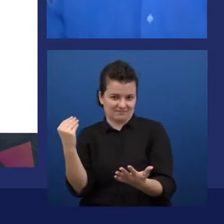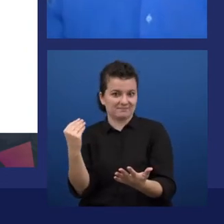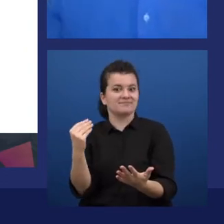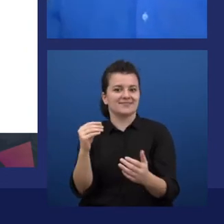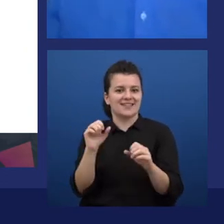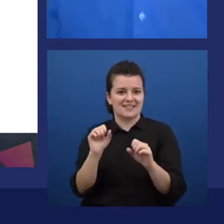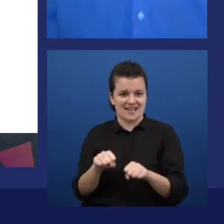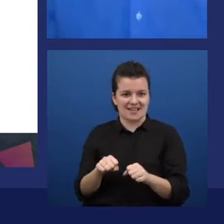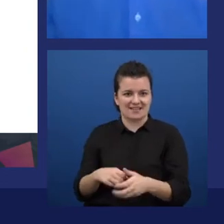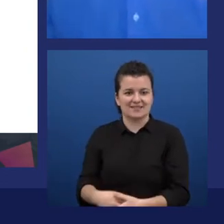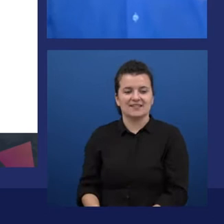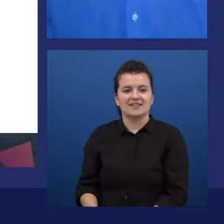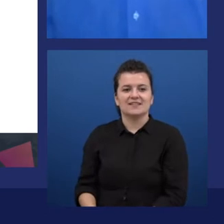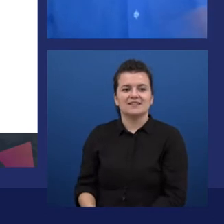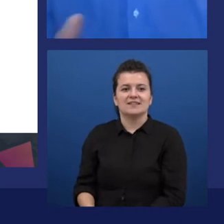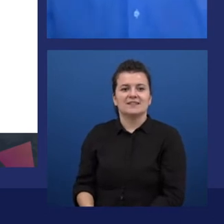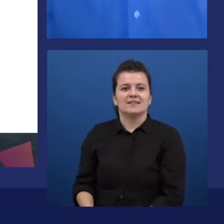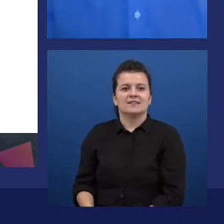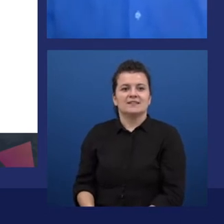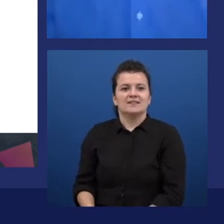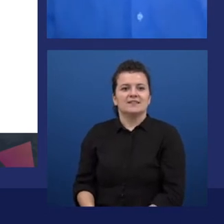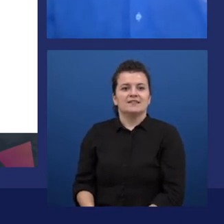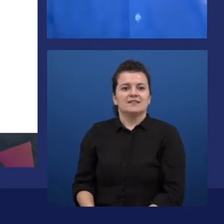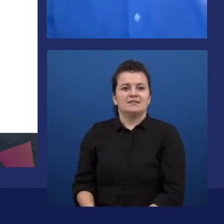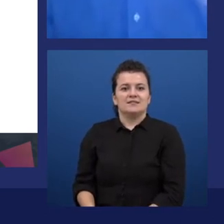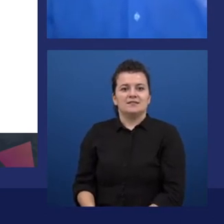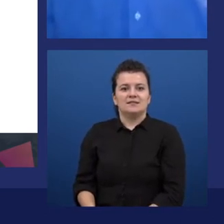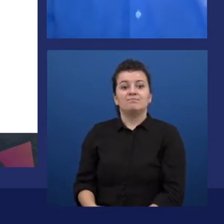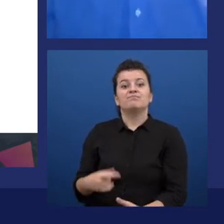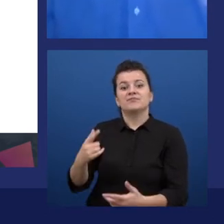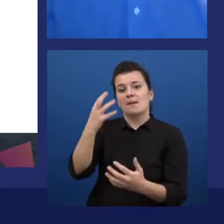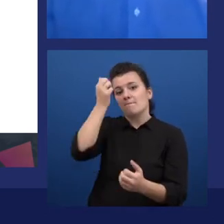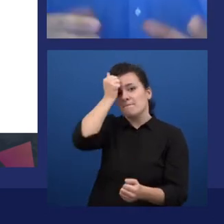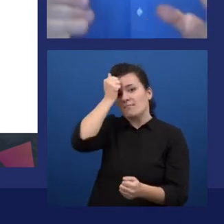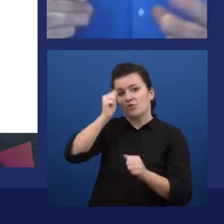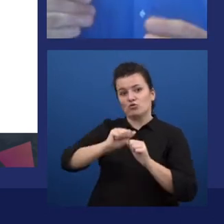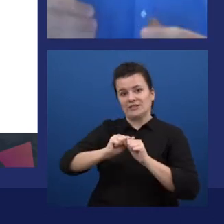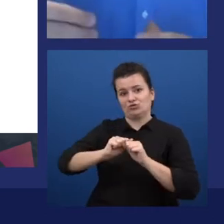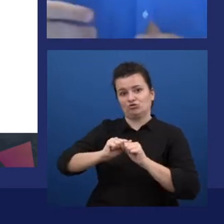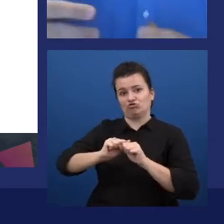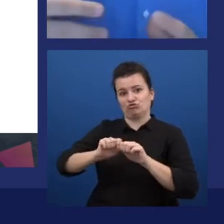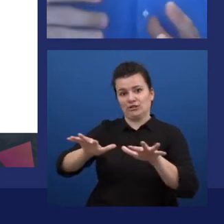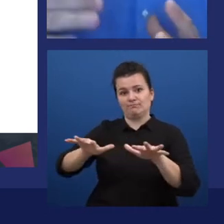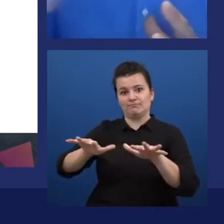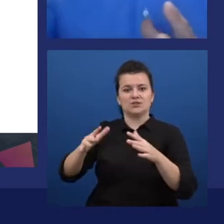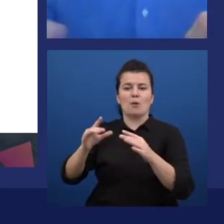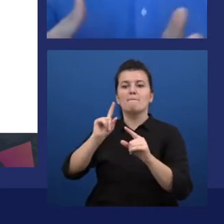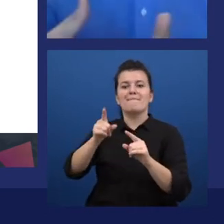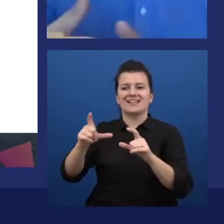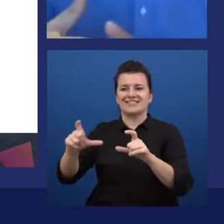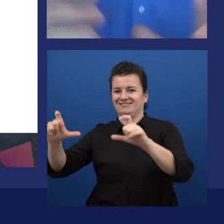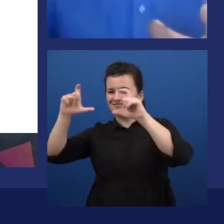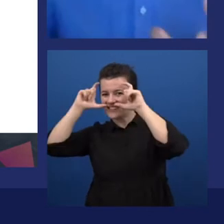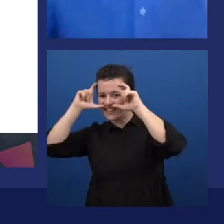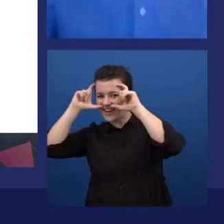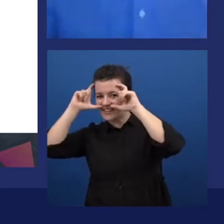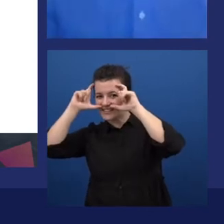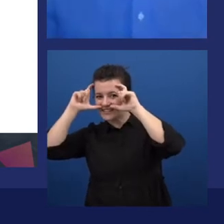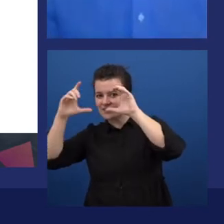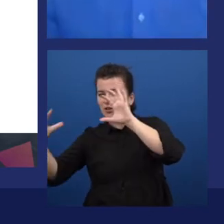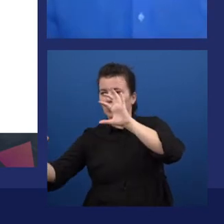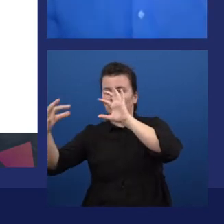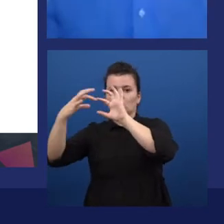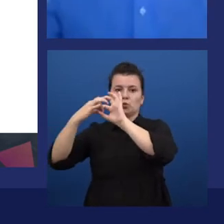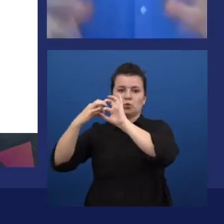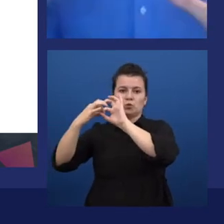memory stream, it will be useful when connecting to a device. So the API can synthesize